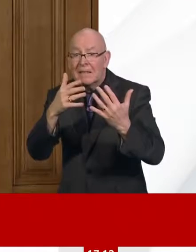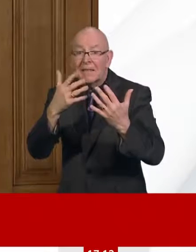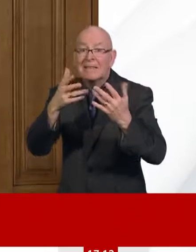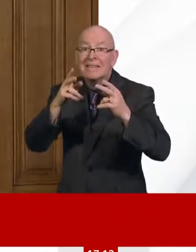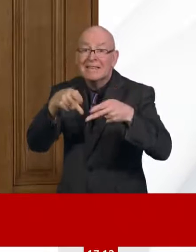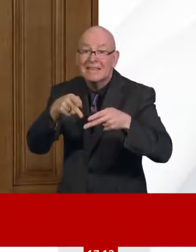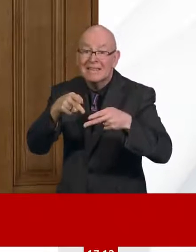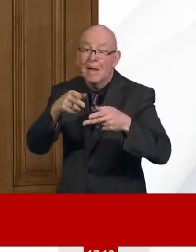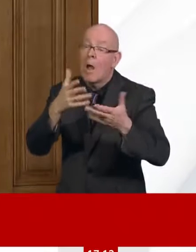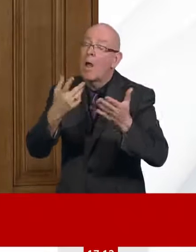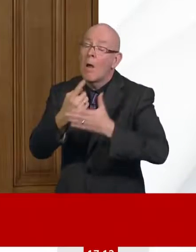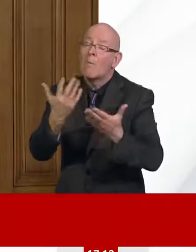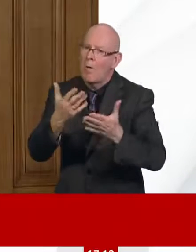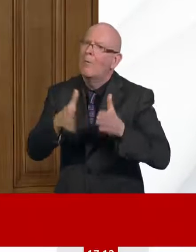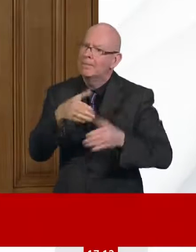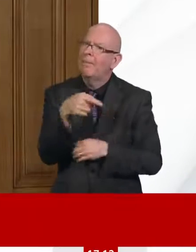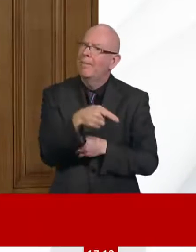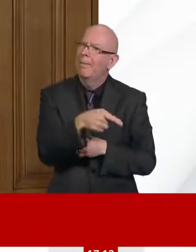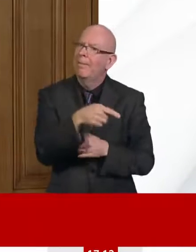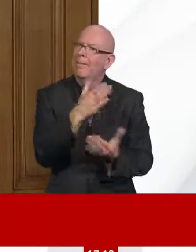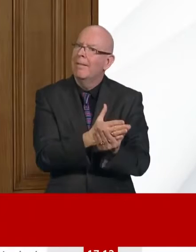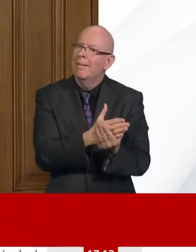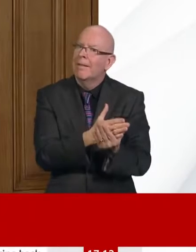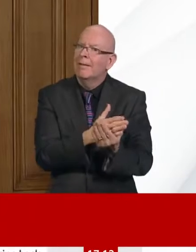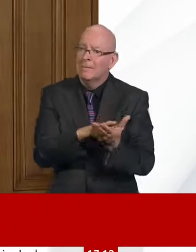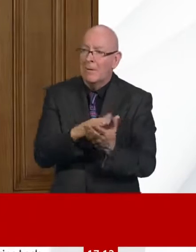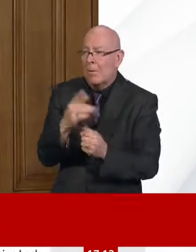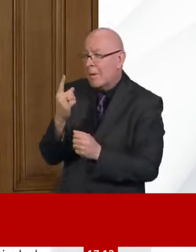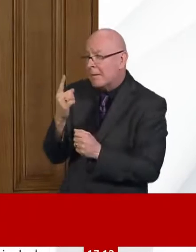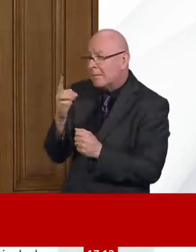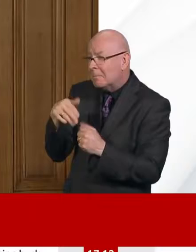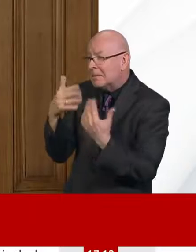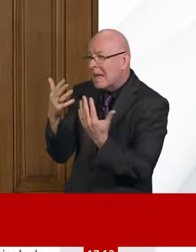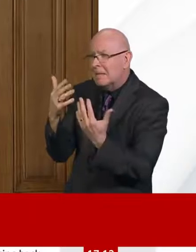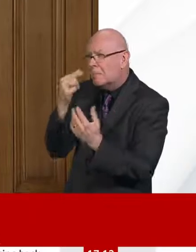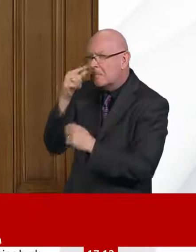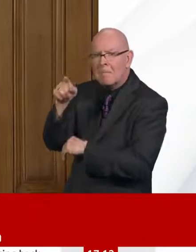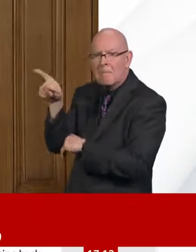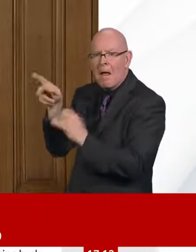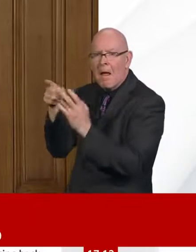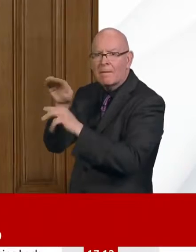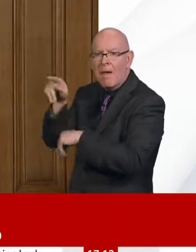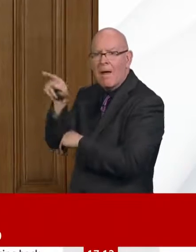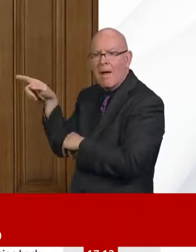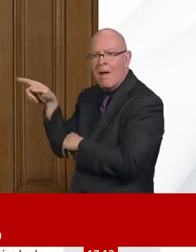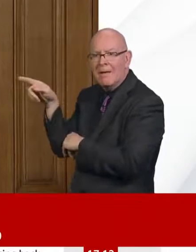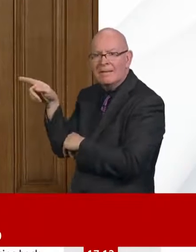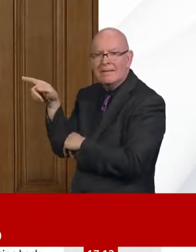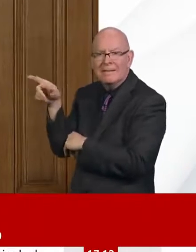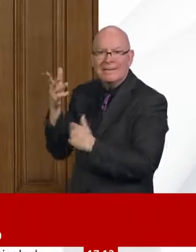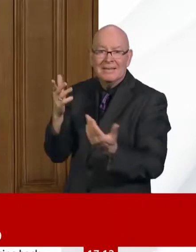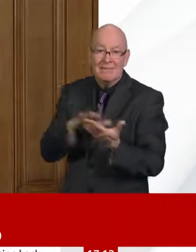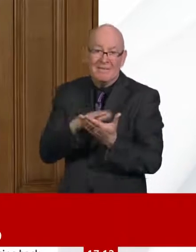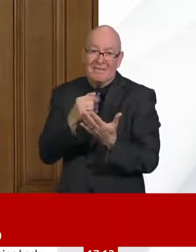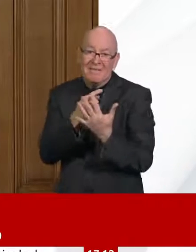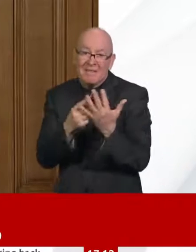And that is what takes time on the death certificate to get right. But we would like to have much more rapid data, preferably on a daily